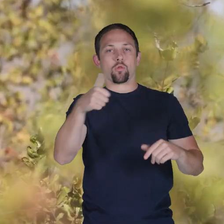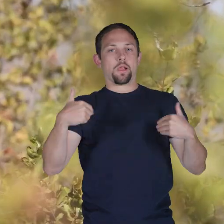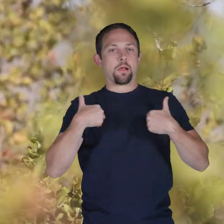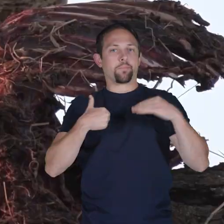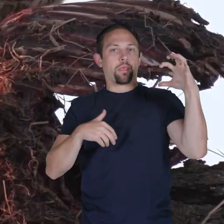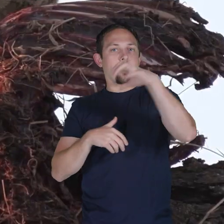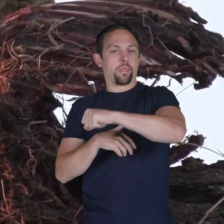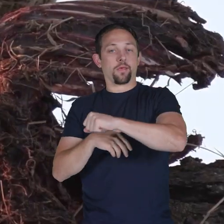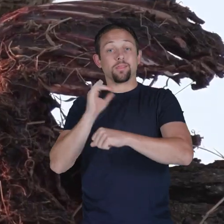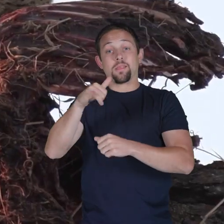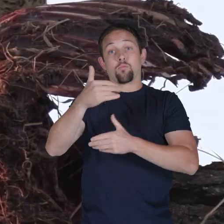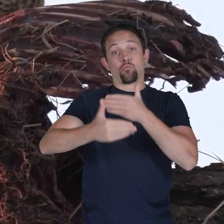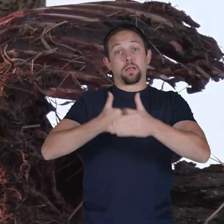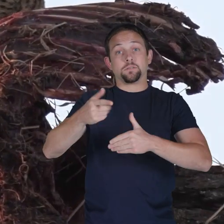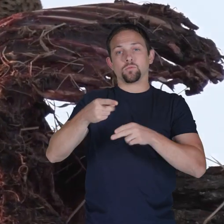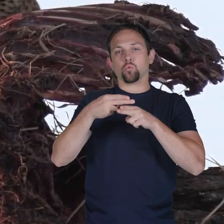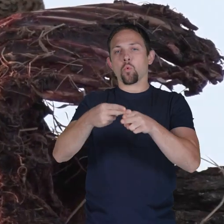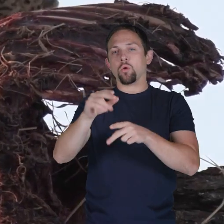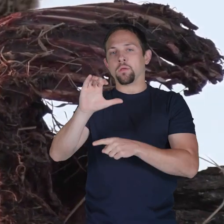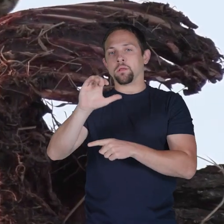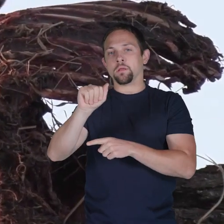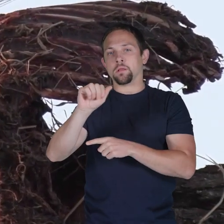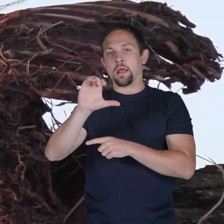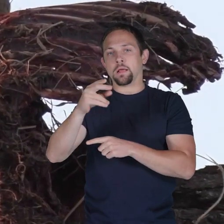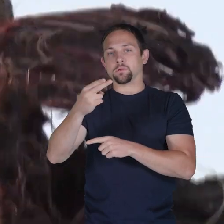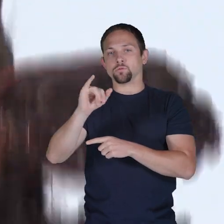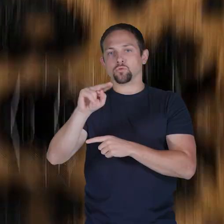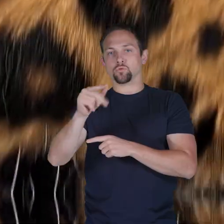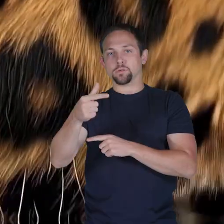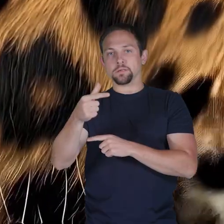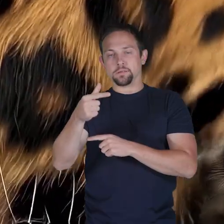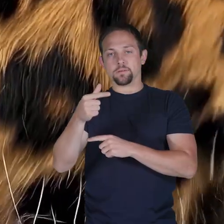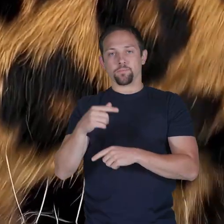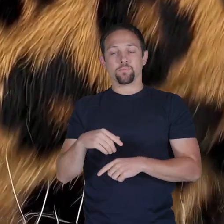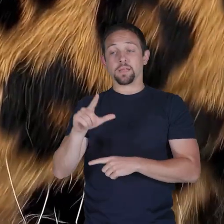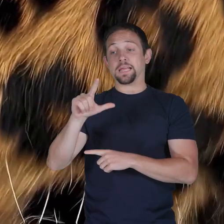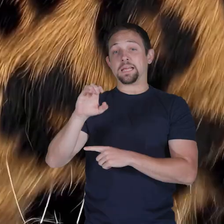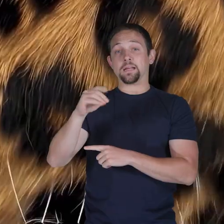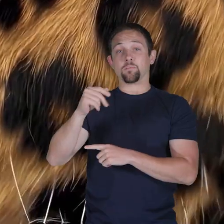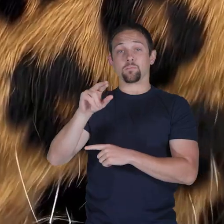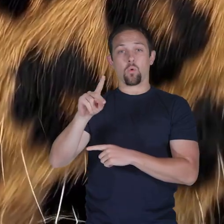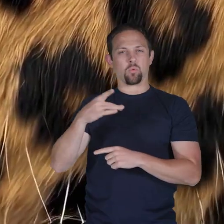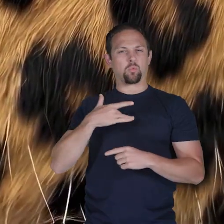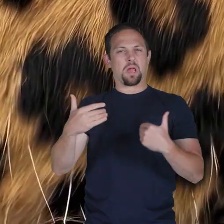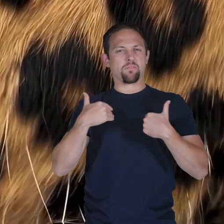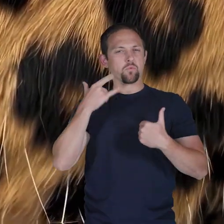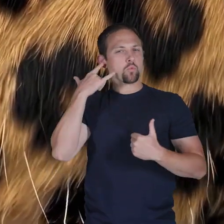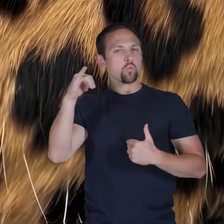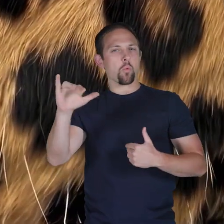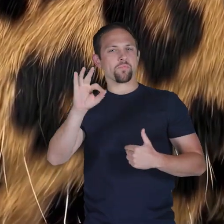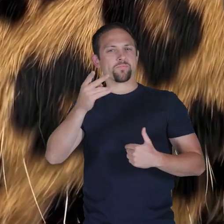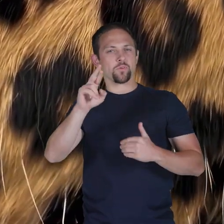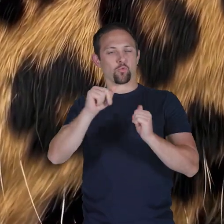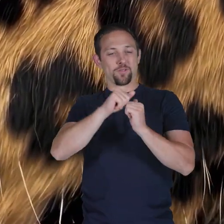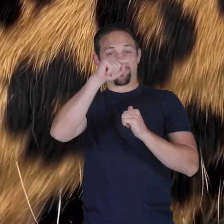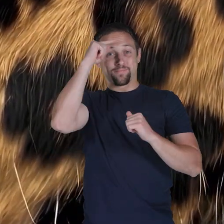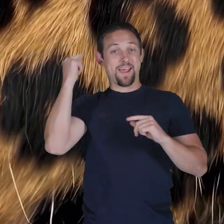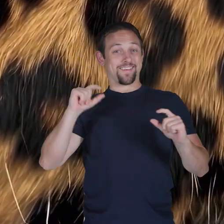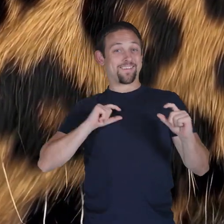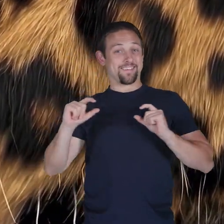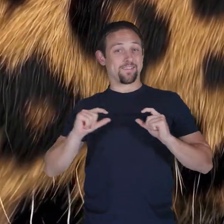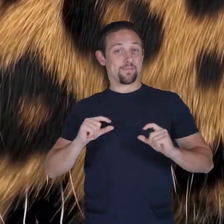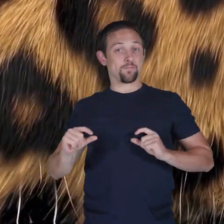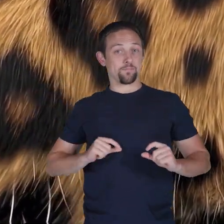animals a process called food caching leopards usually have golden fur with